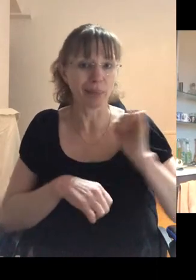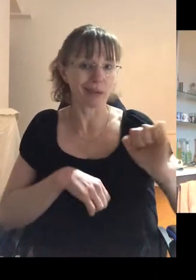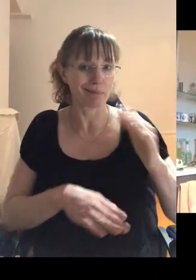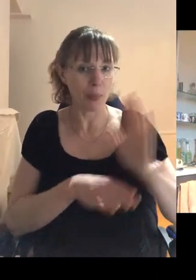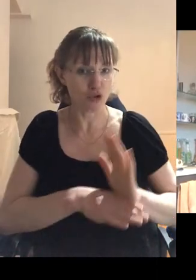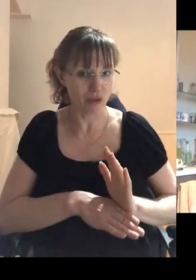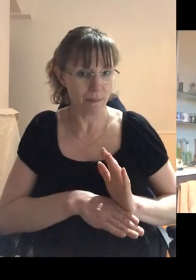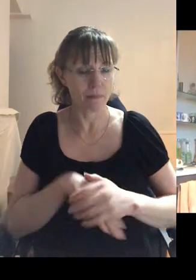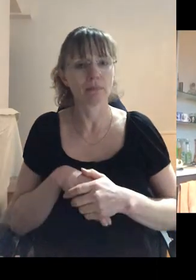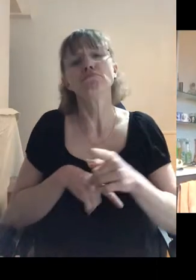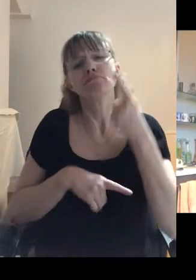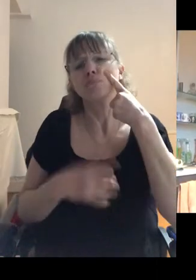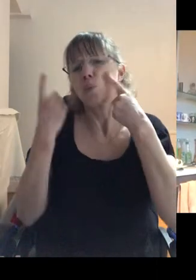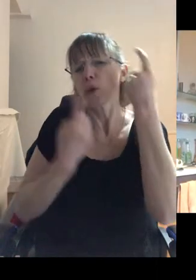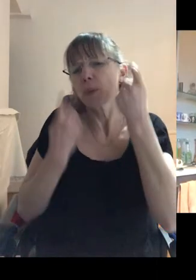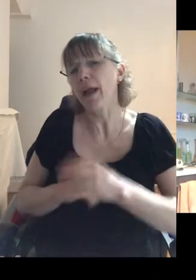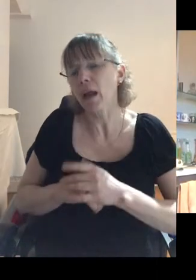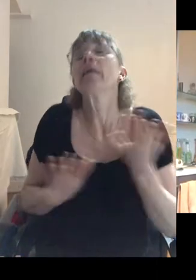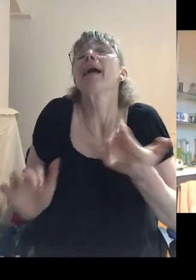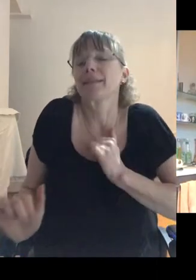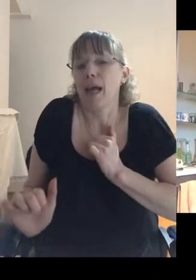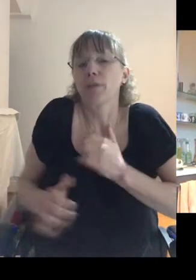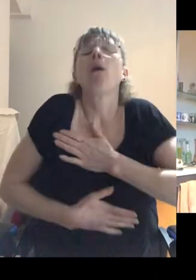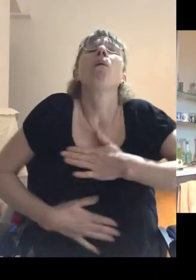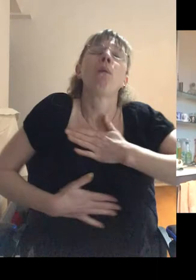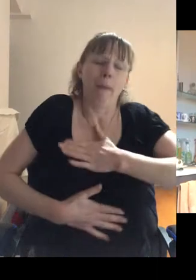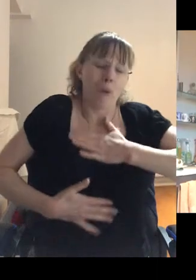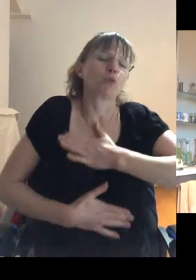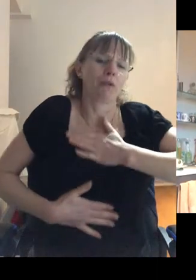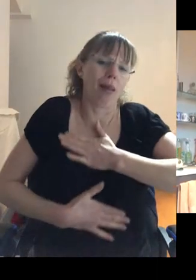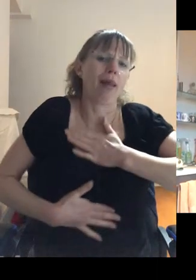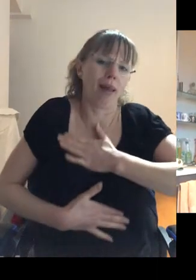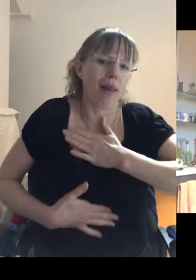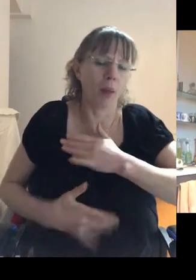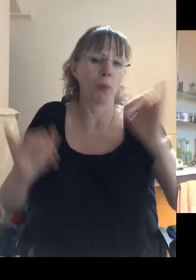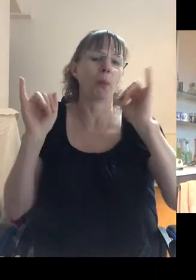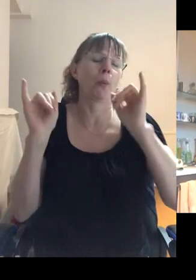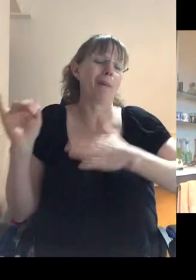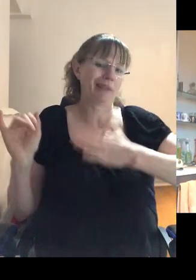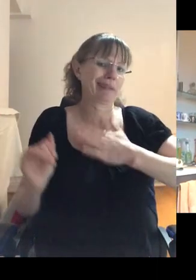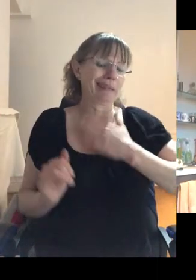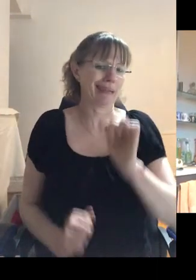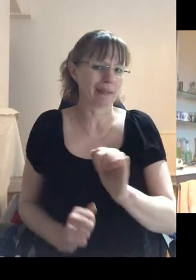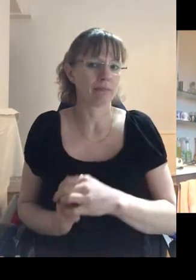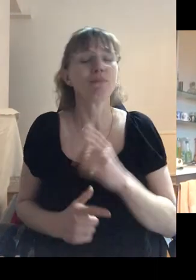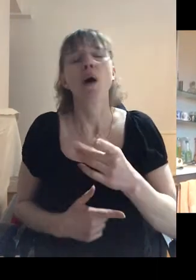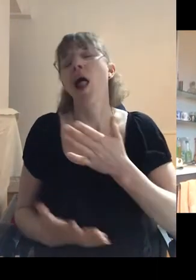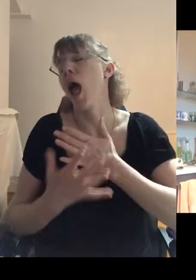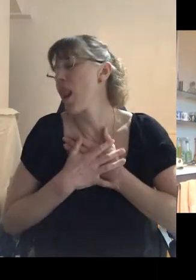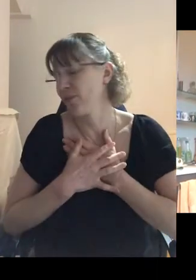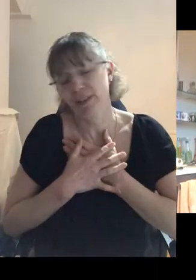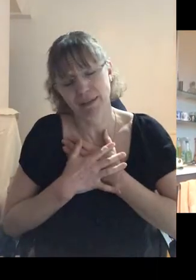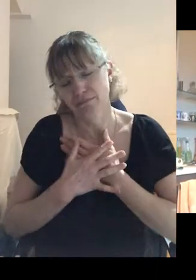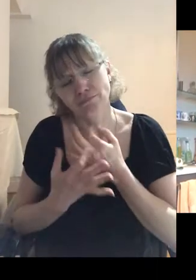program. What did you think of it, apart from it being quite traumatic and upsetting? Yeah. I adored it.